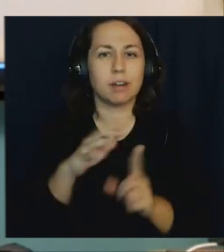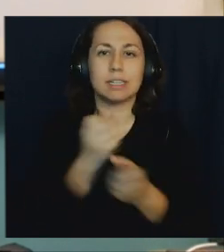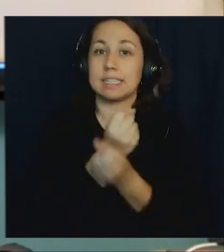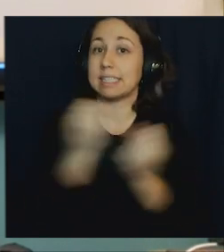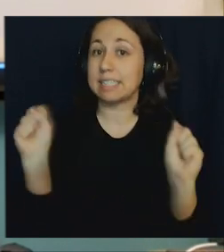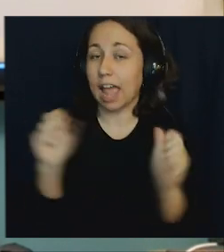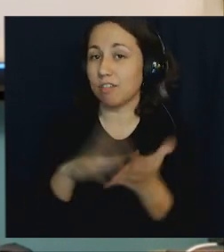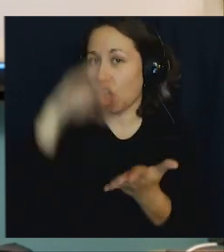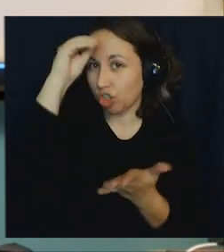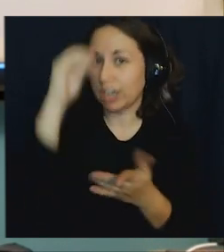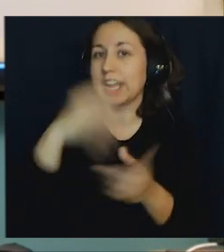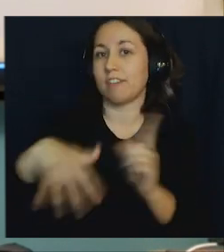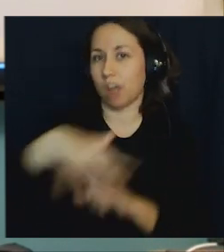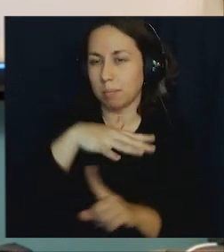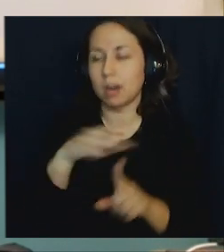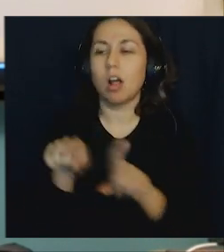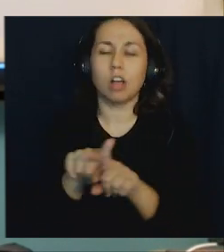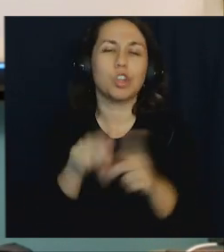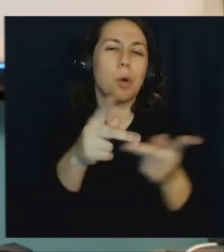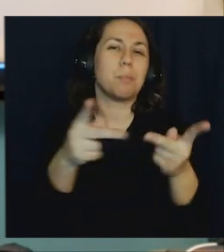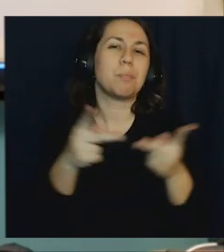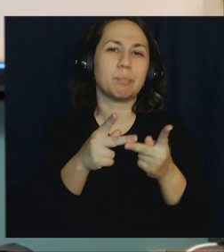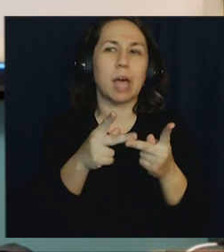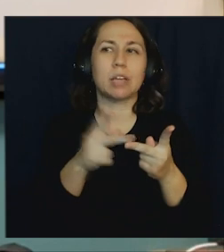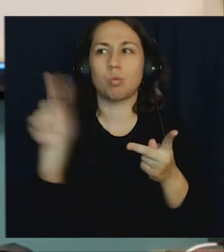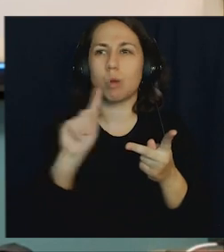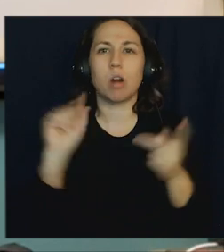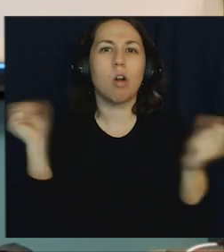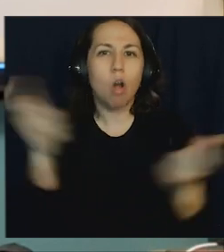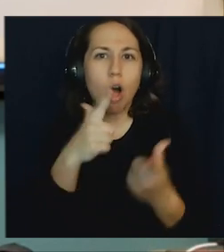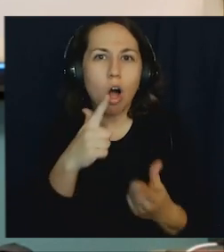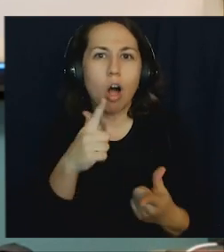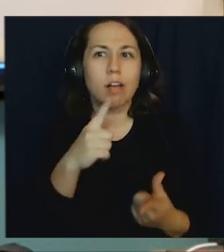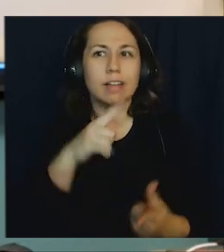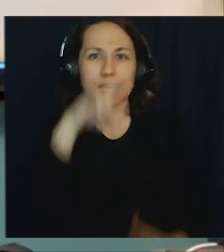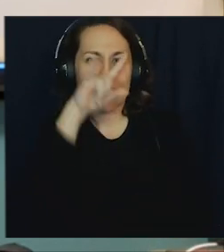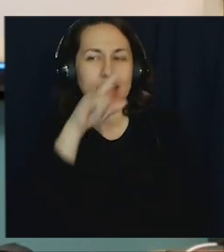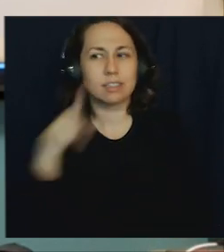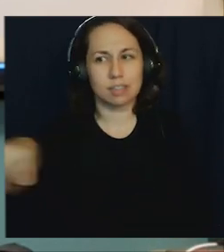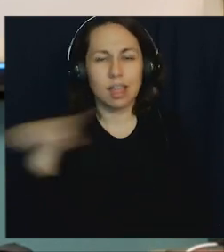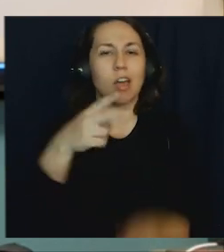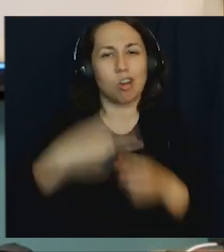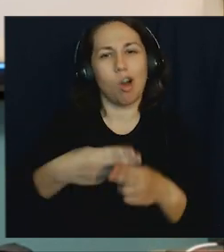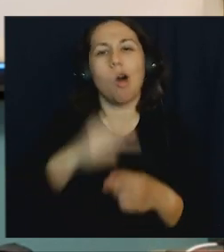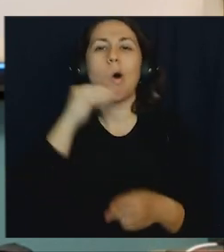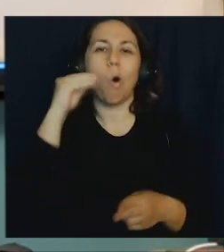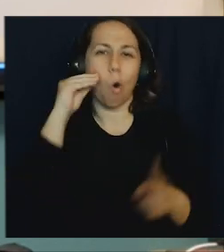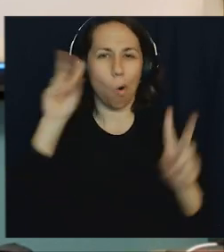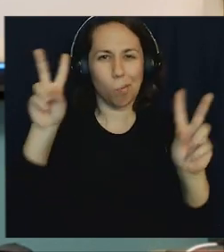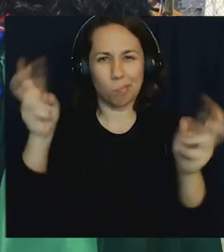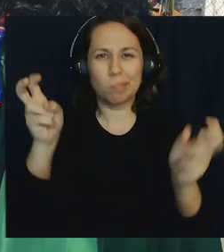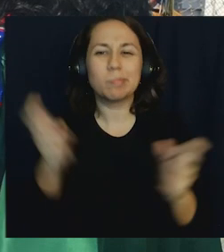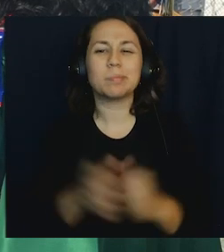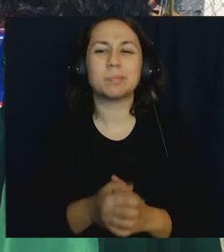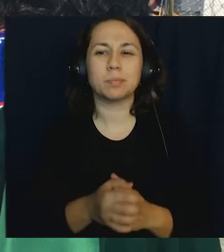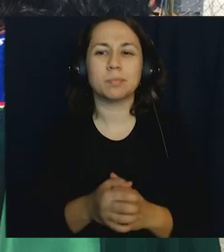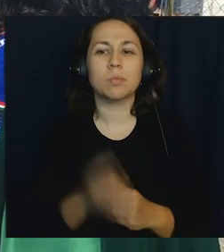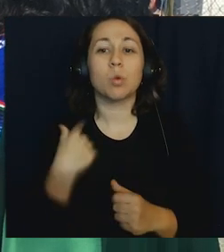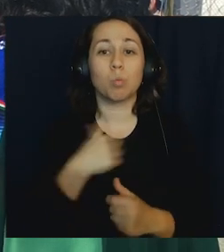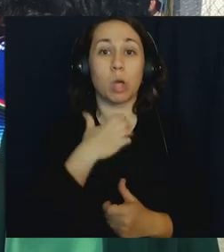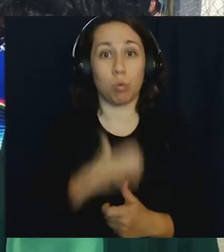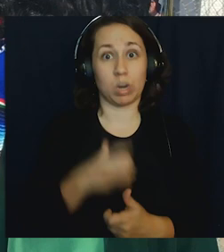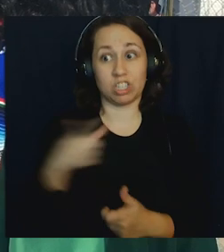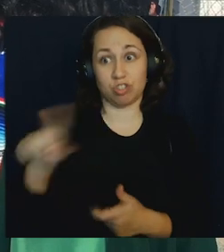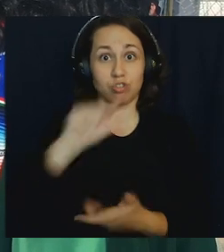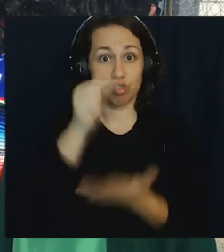a safe learning environment, and a place where all our kids love and call their home. We